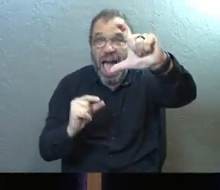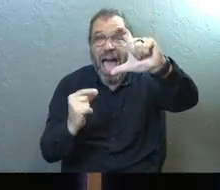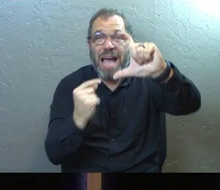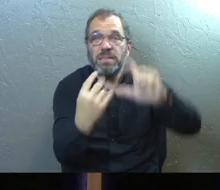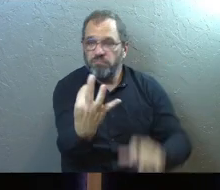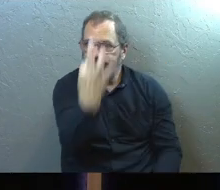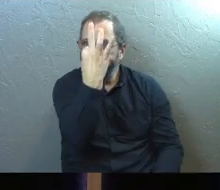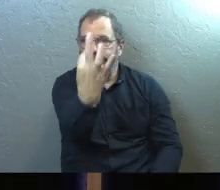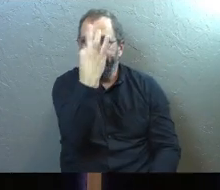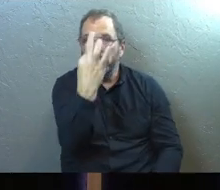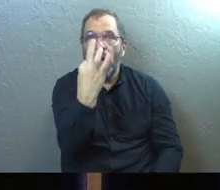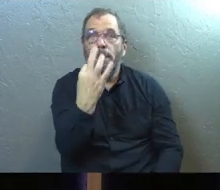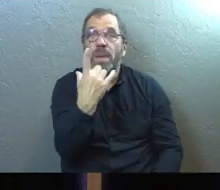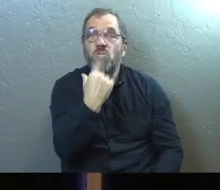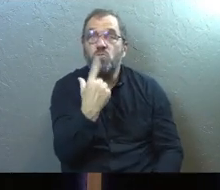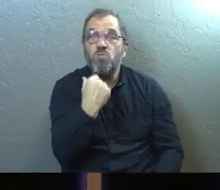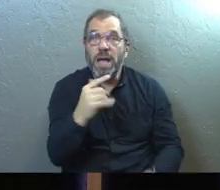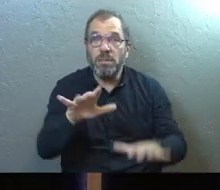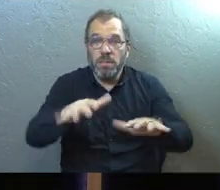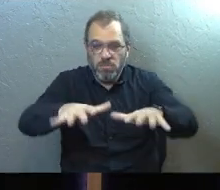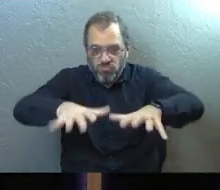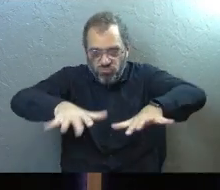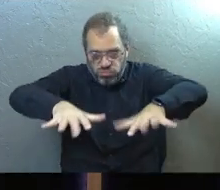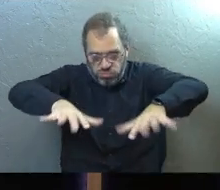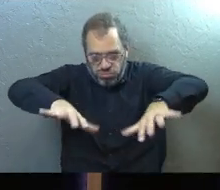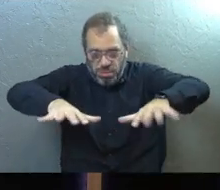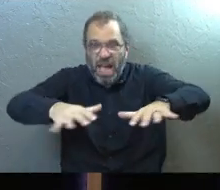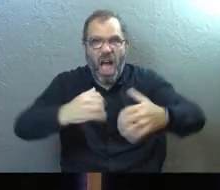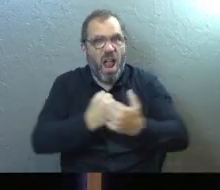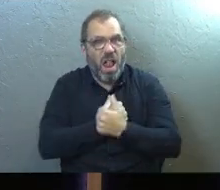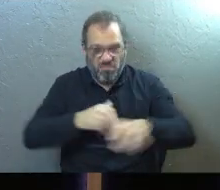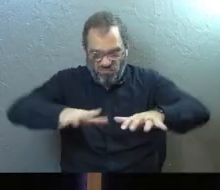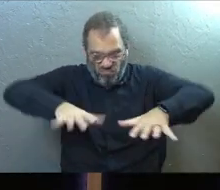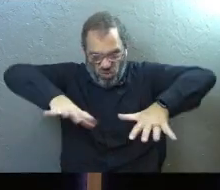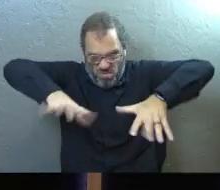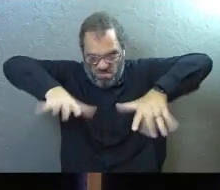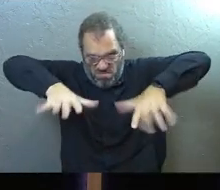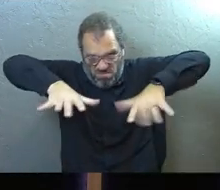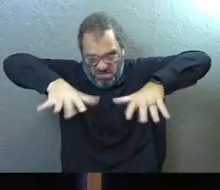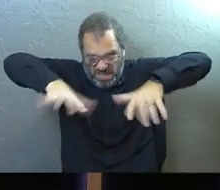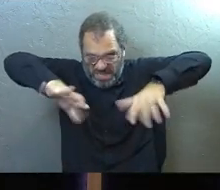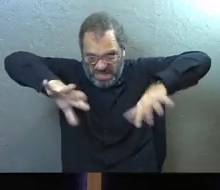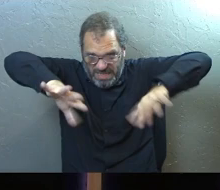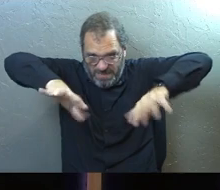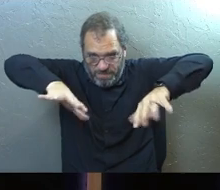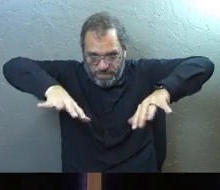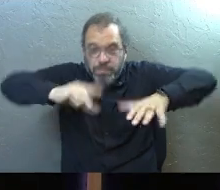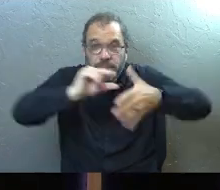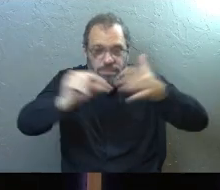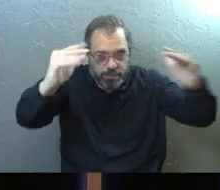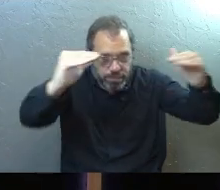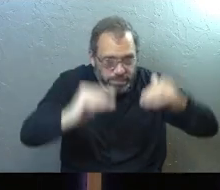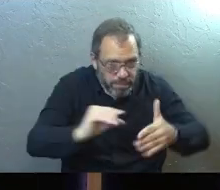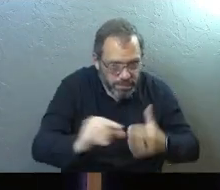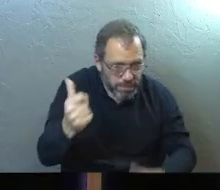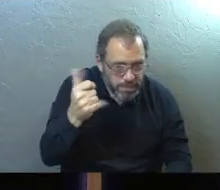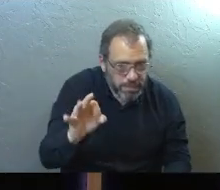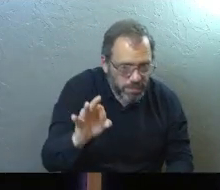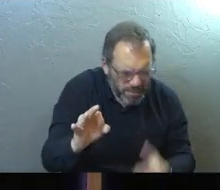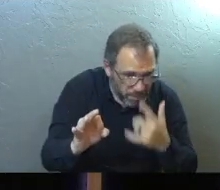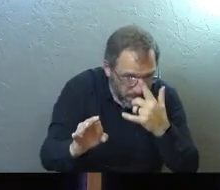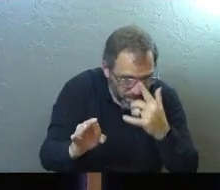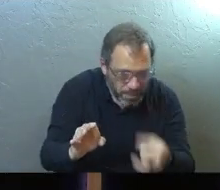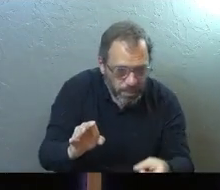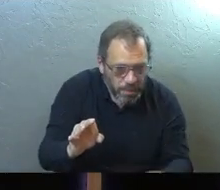preaches to himself. But the Red Sea shook. And I love that. And then look at the next verse, verse 19.